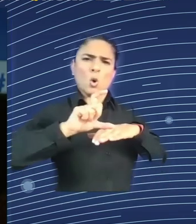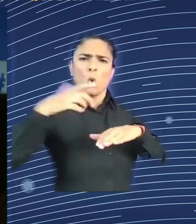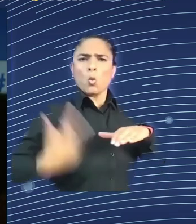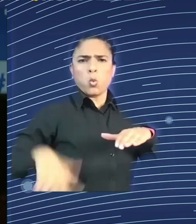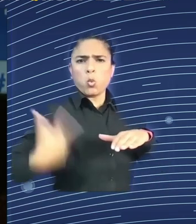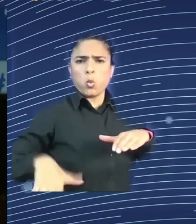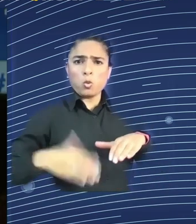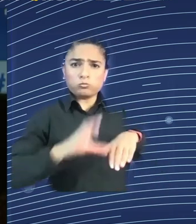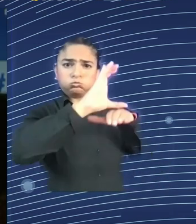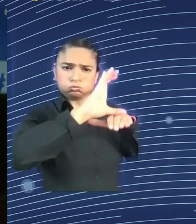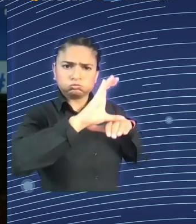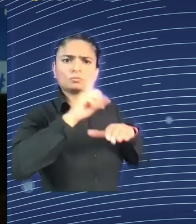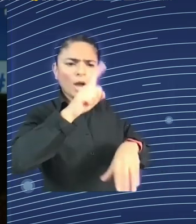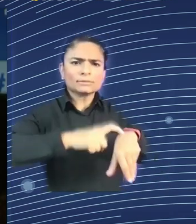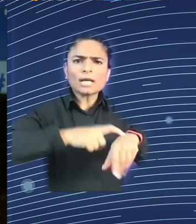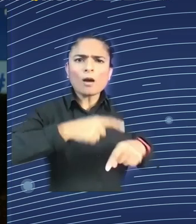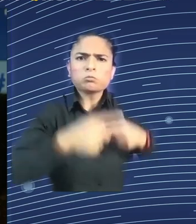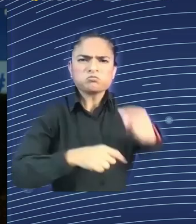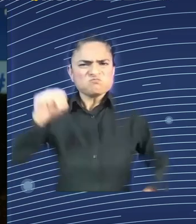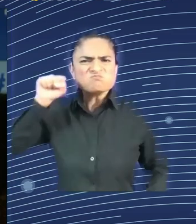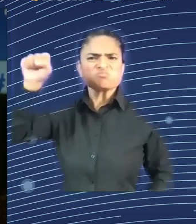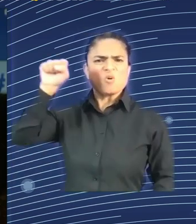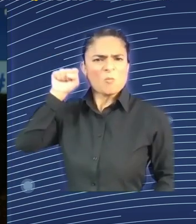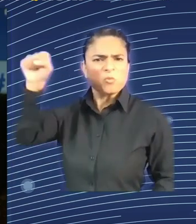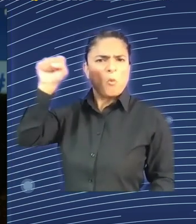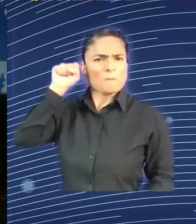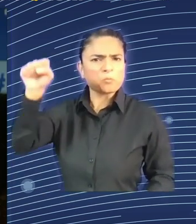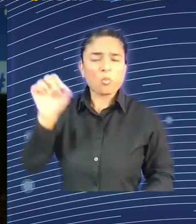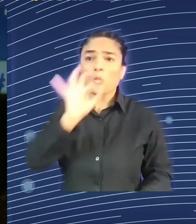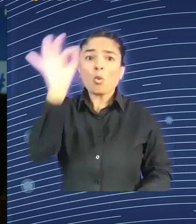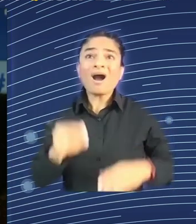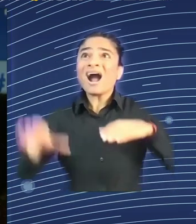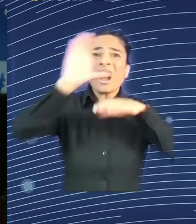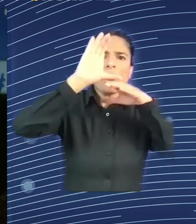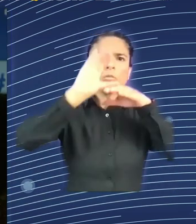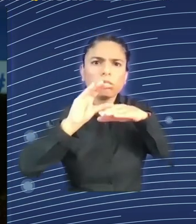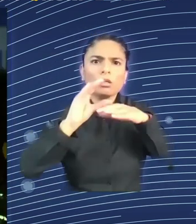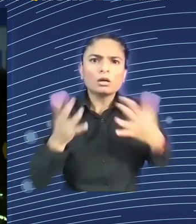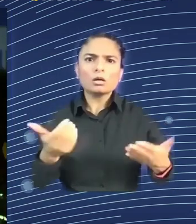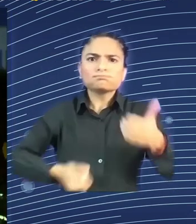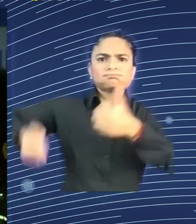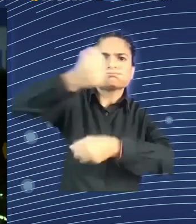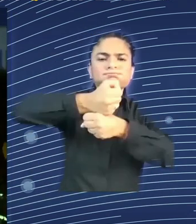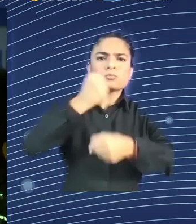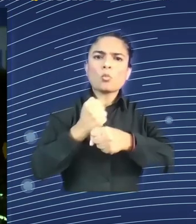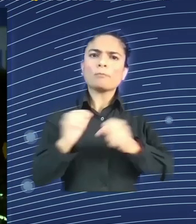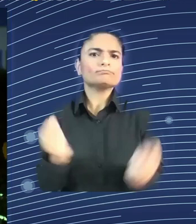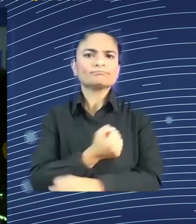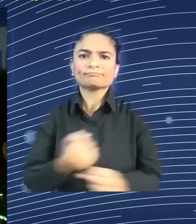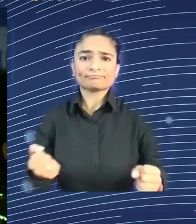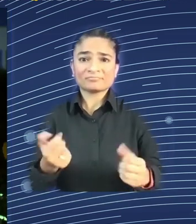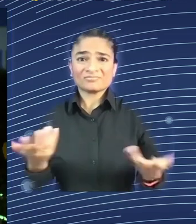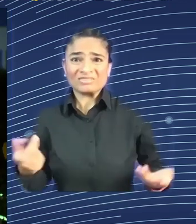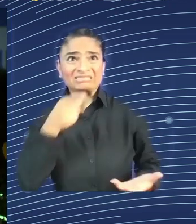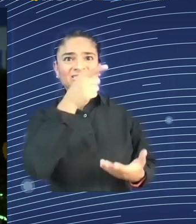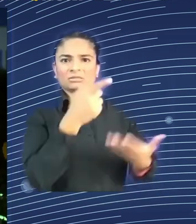it. You know, it happened in Britain again in the 1980s with coal miners. The secret